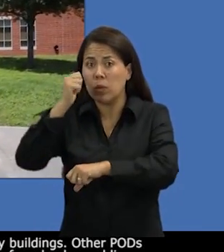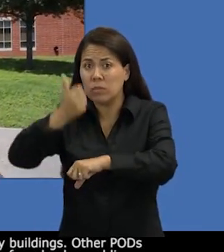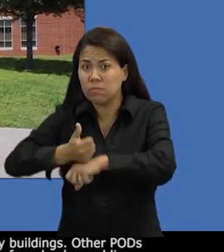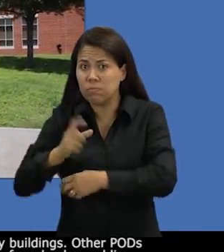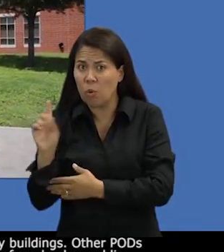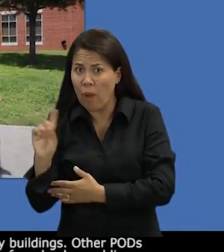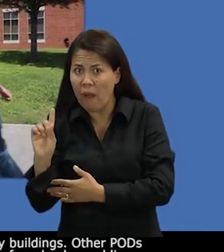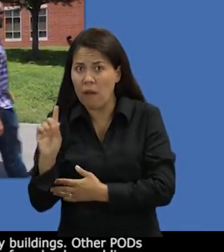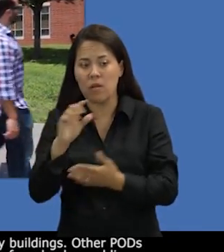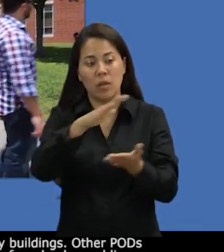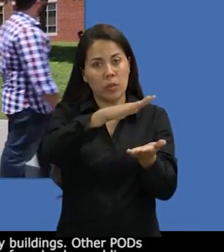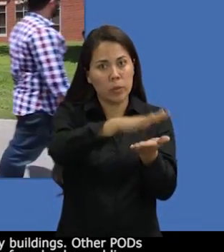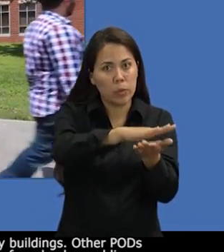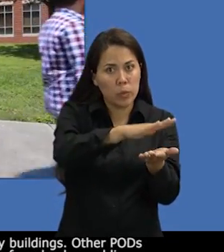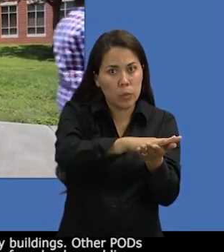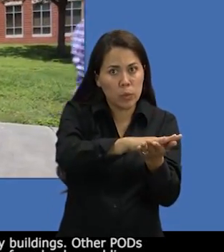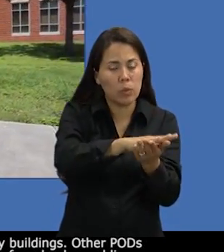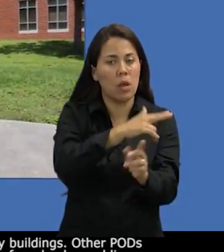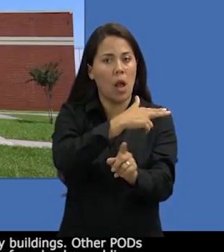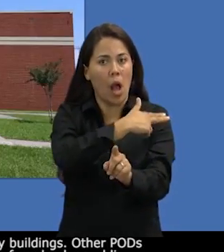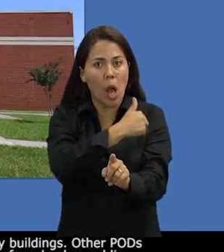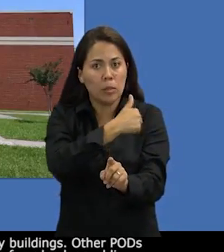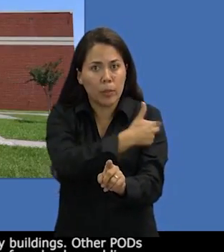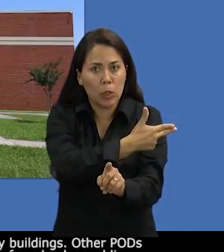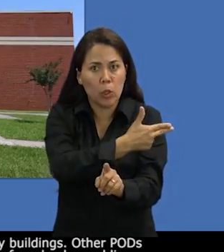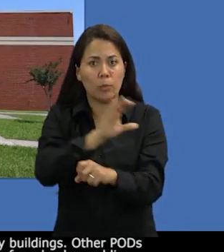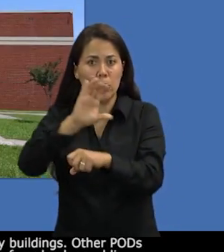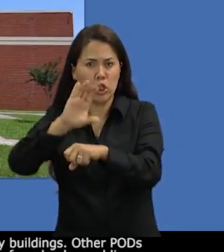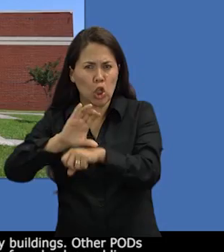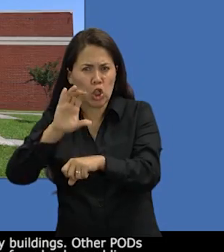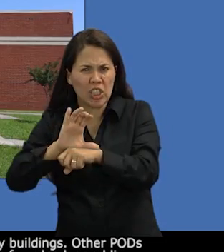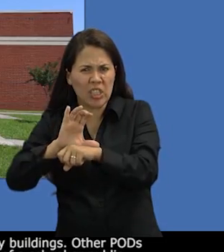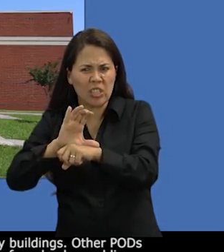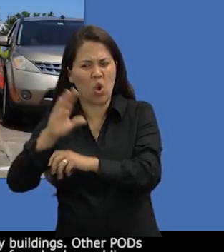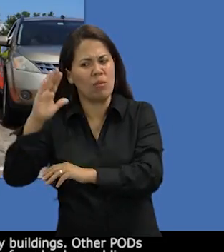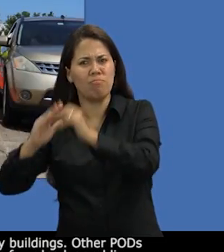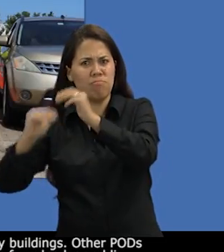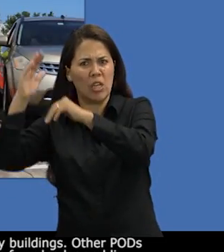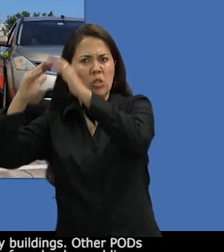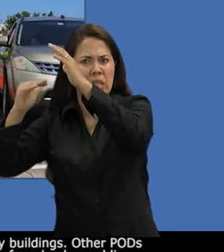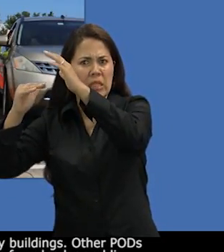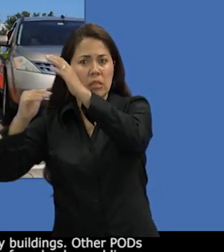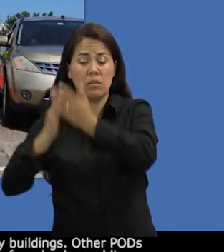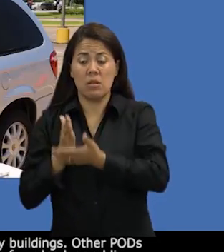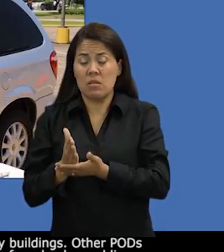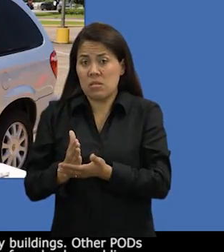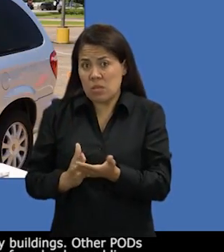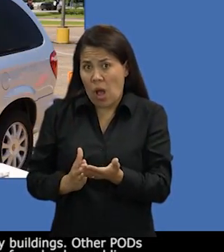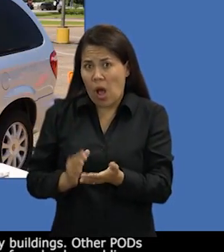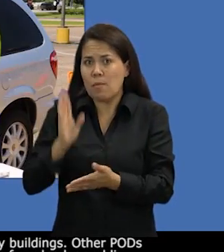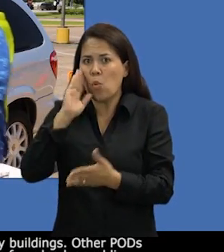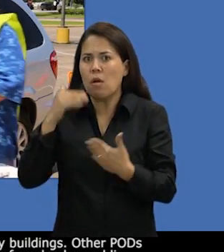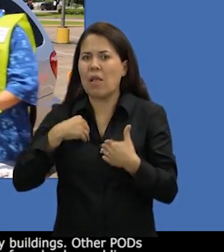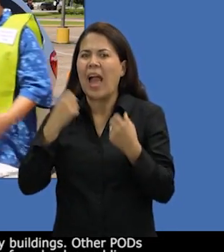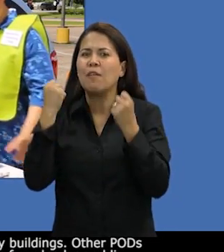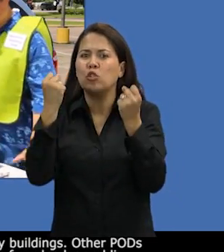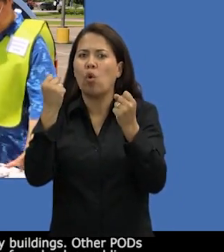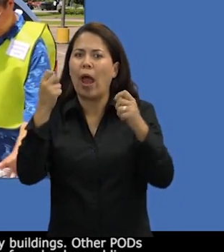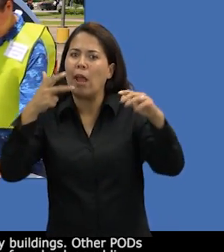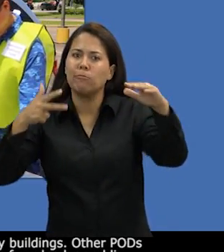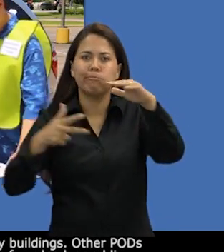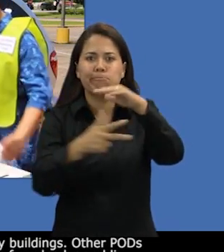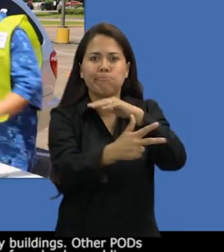hospitals, faith-based organizations, or community buildings. Other pods may offer drive-through